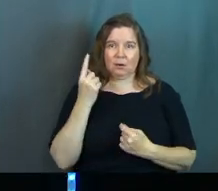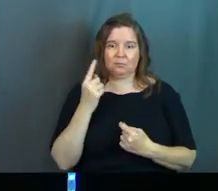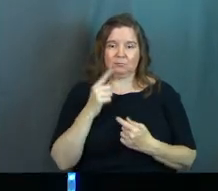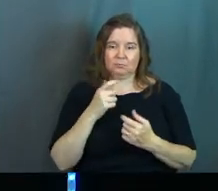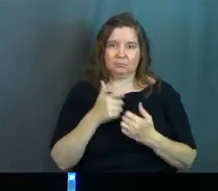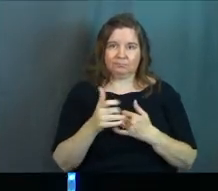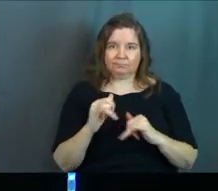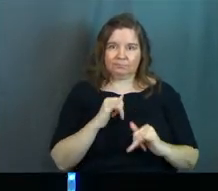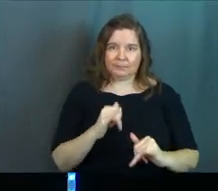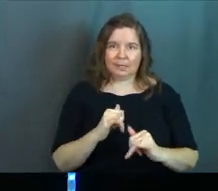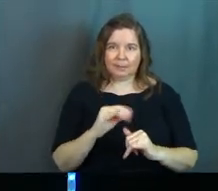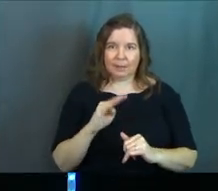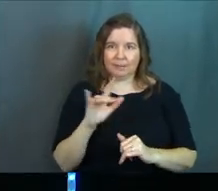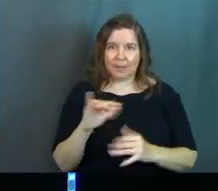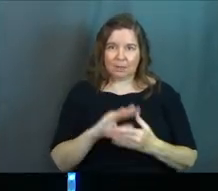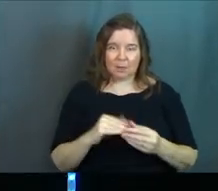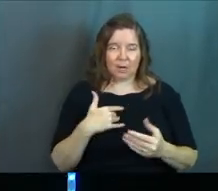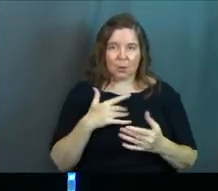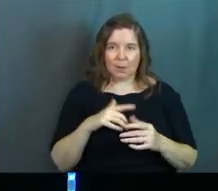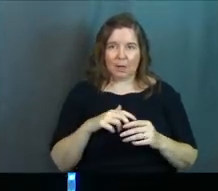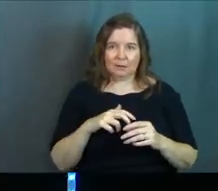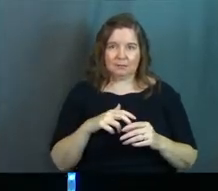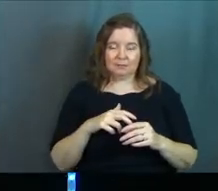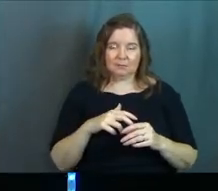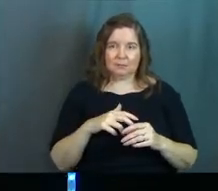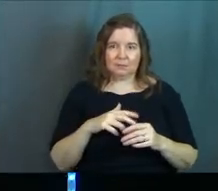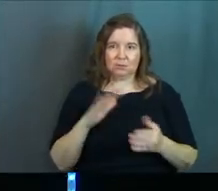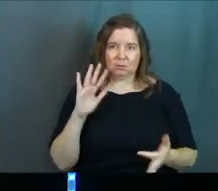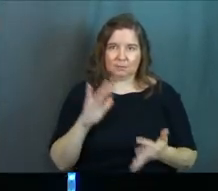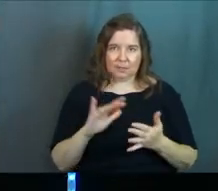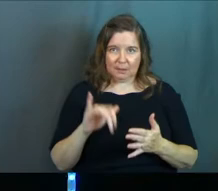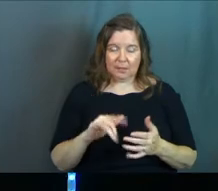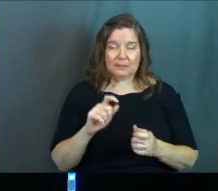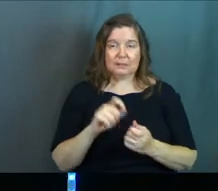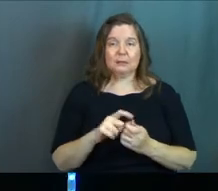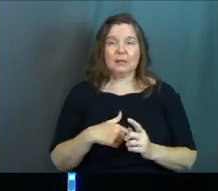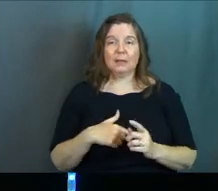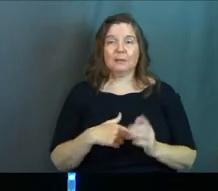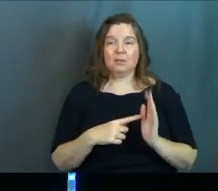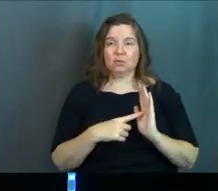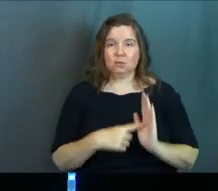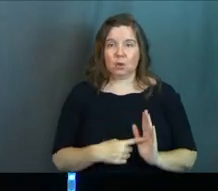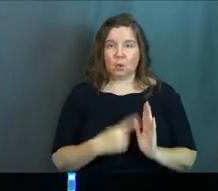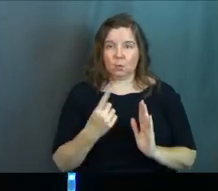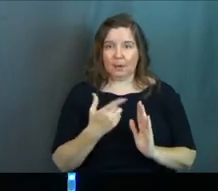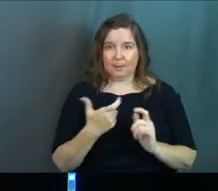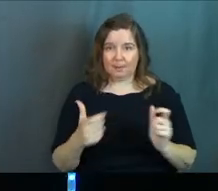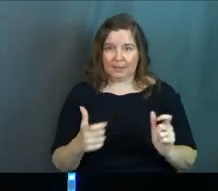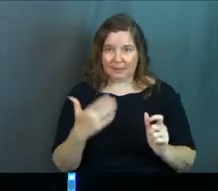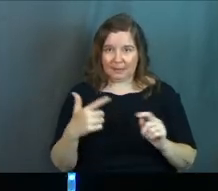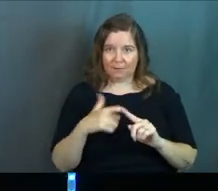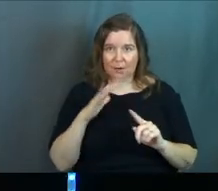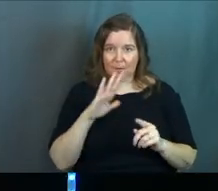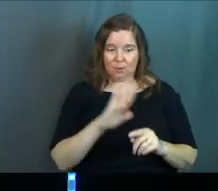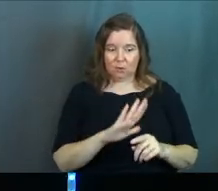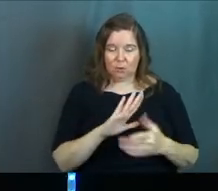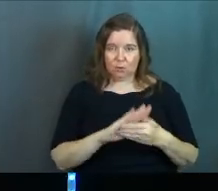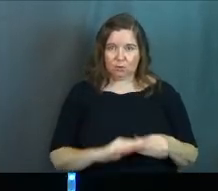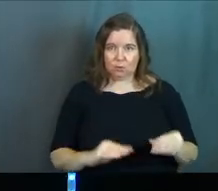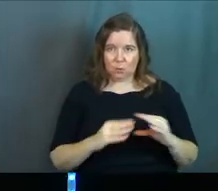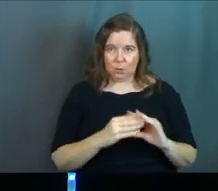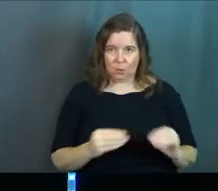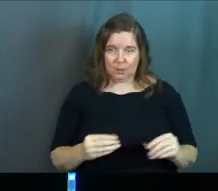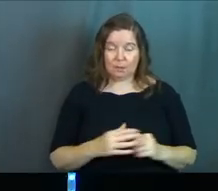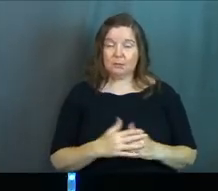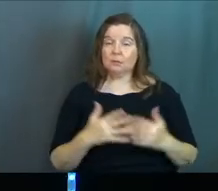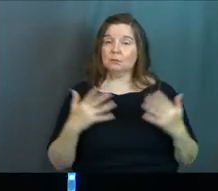story. Um, and I don't want to take away from any of that detail. Um, let me just pull out one big thing. Um, I want to talk about out of